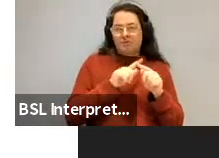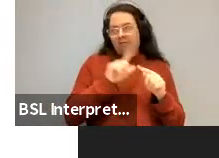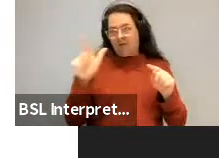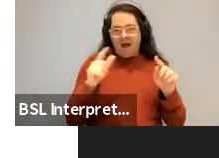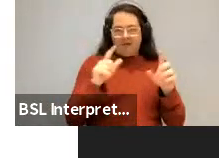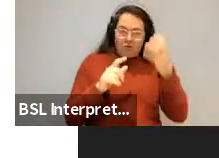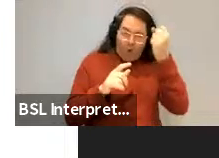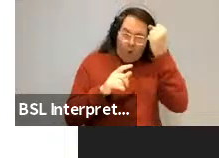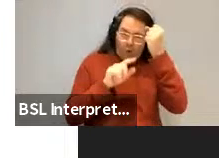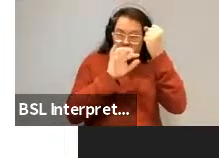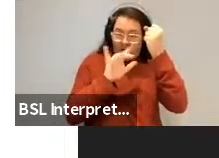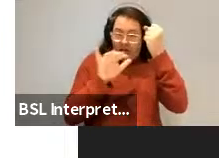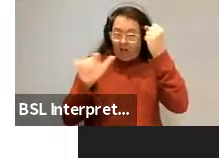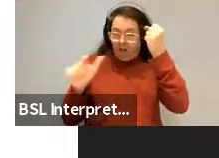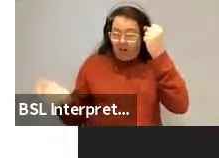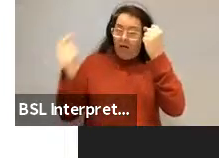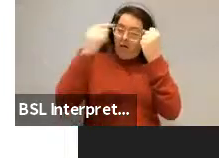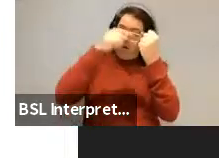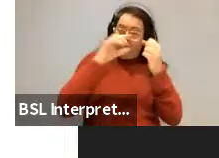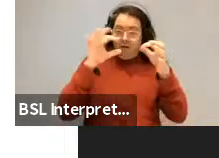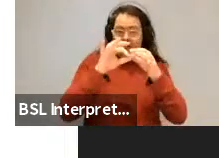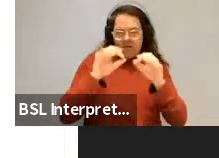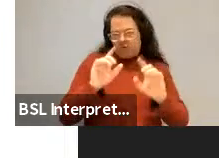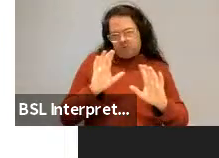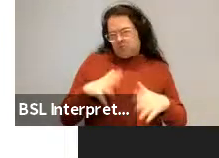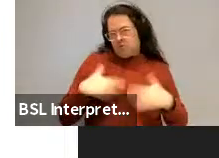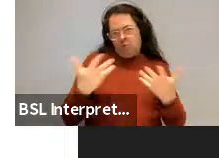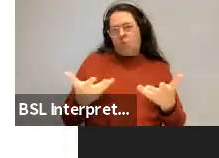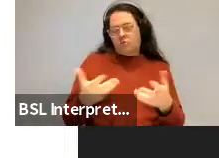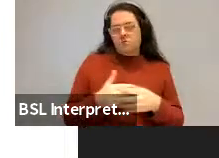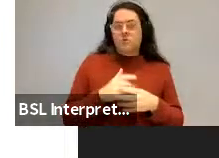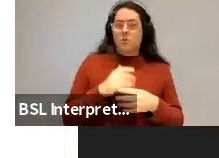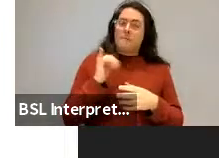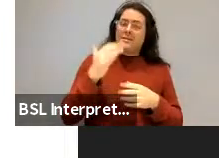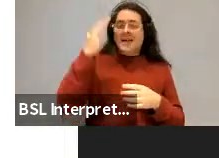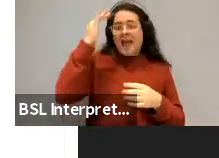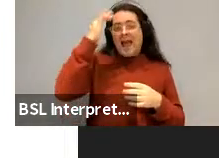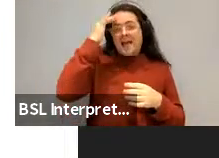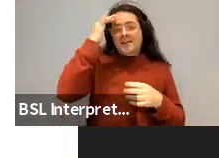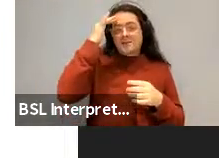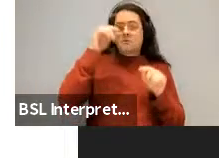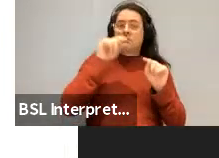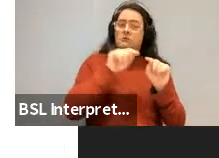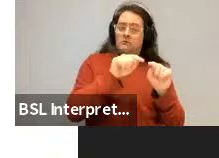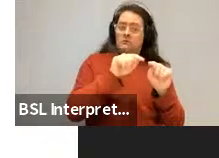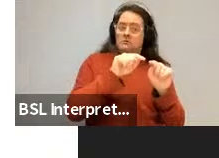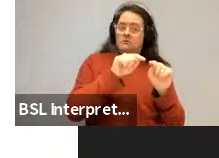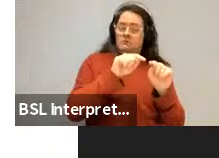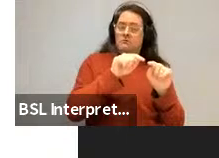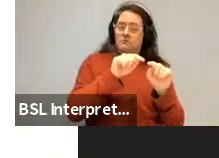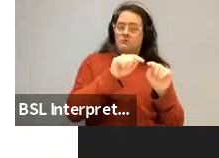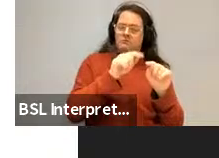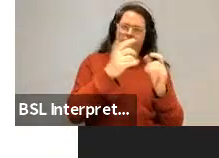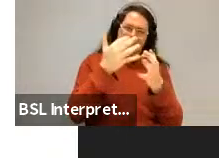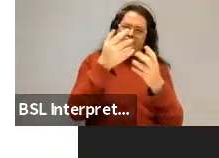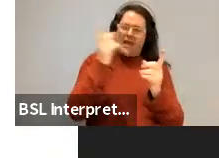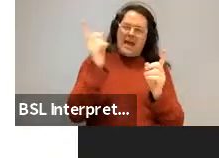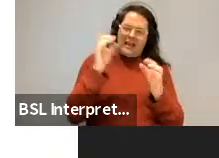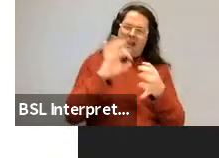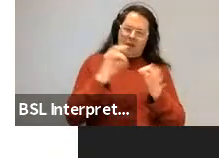distance ones. And so one generalization here maybe is the head direction generalization, which is noticed by many linguists,